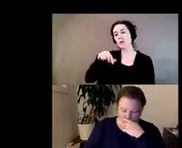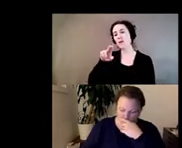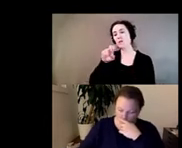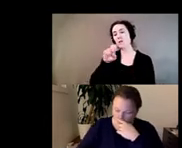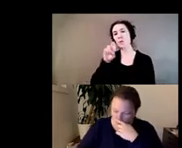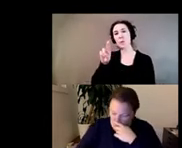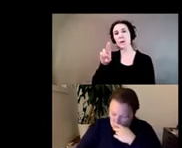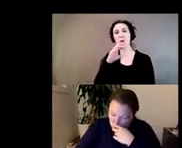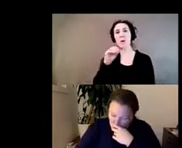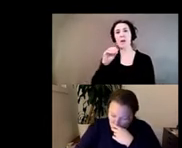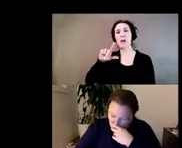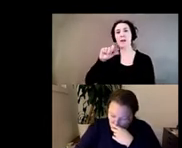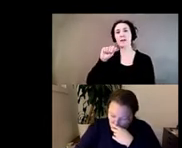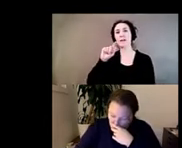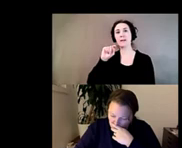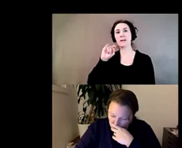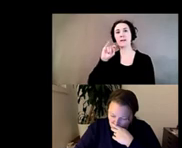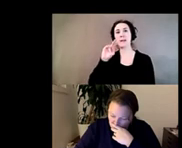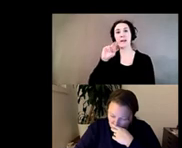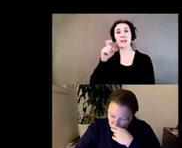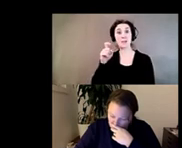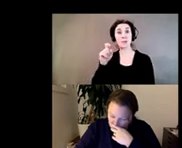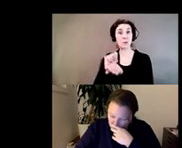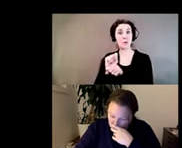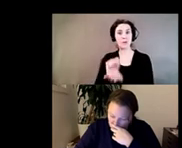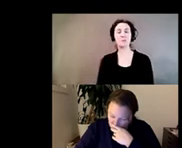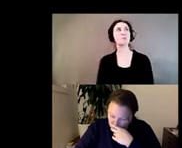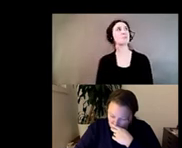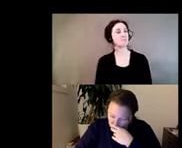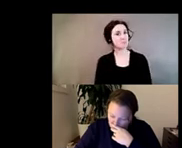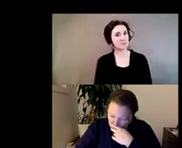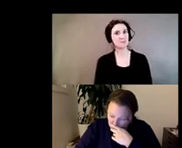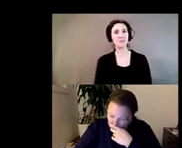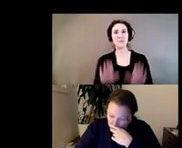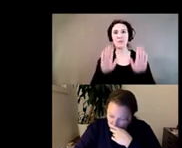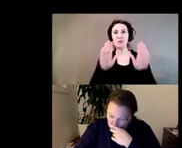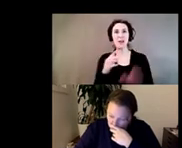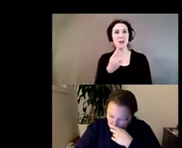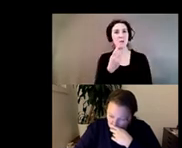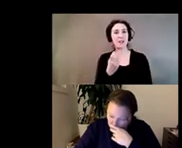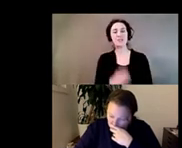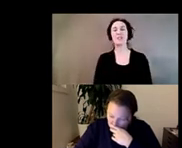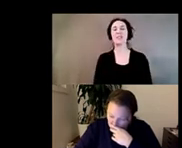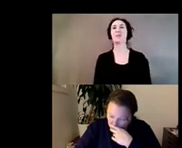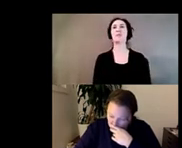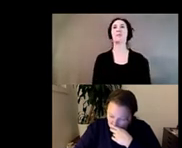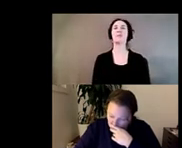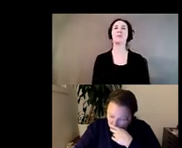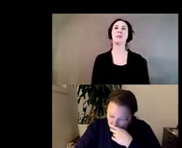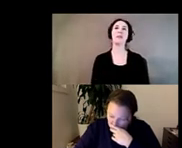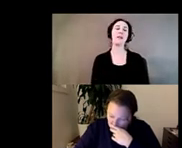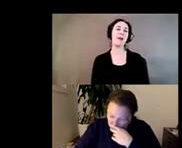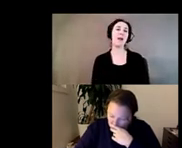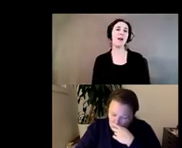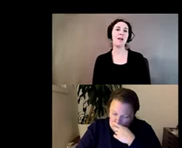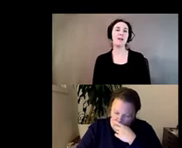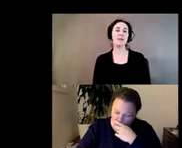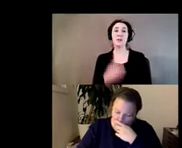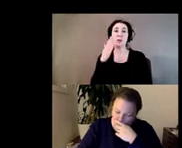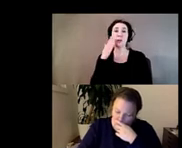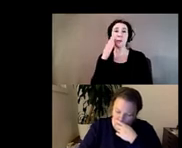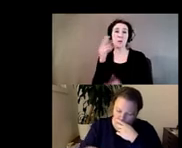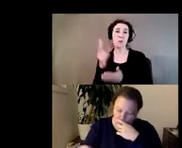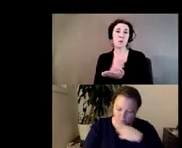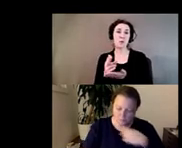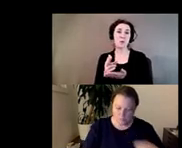art? Yeah, that's a great question, right? I mean I think actually you know the truth is is like there's